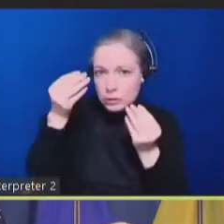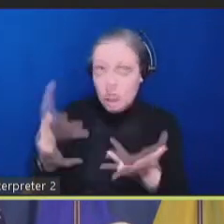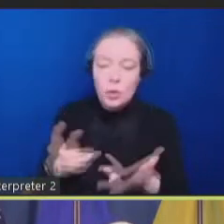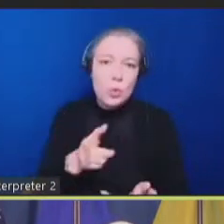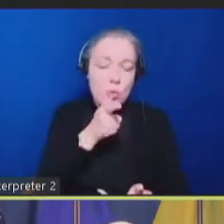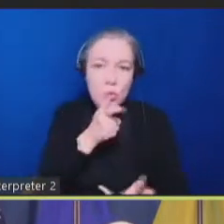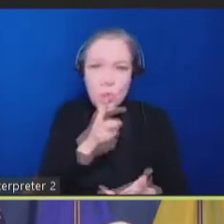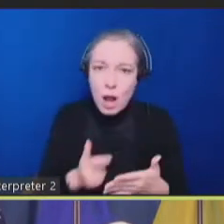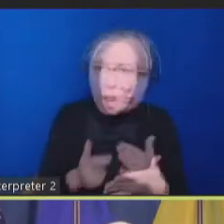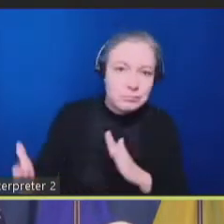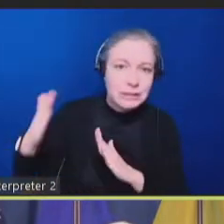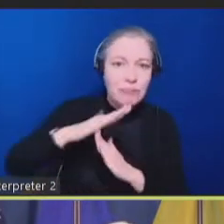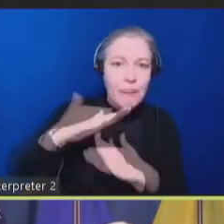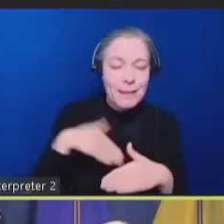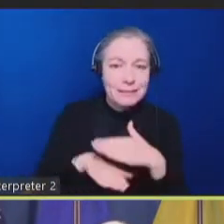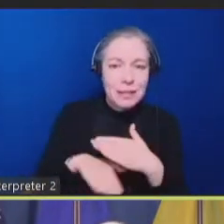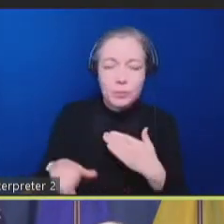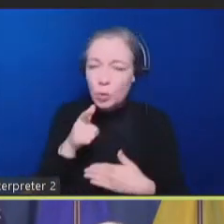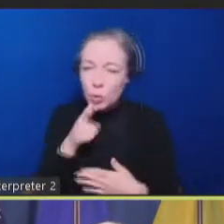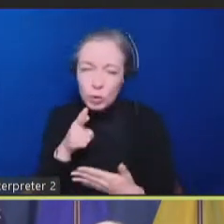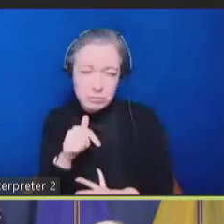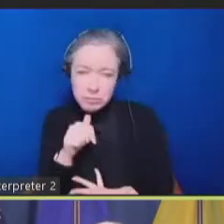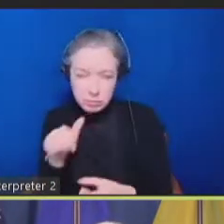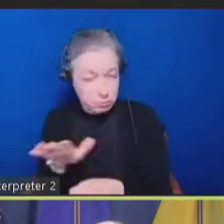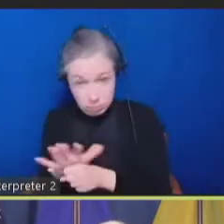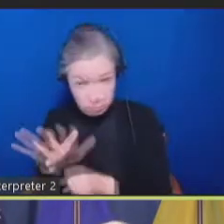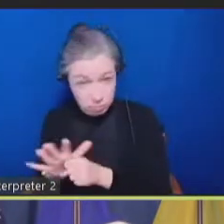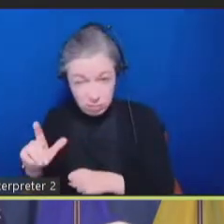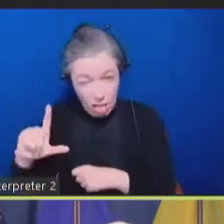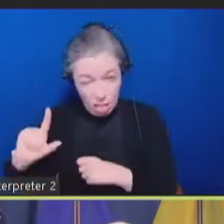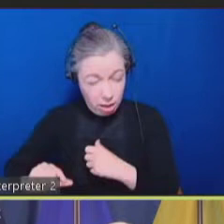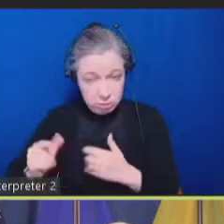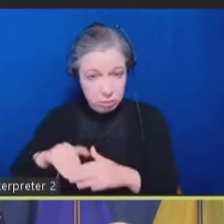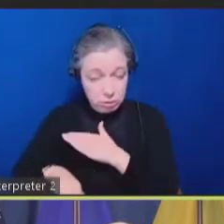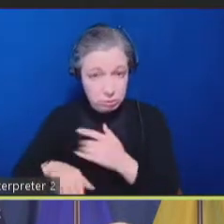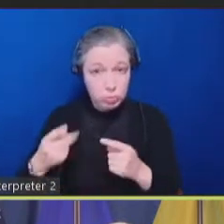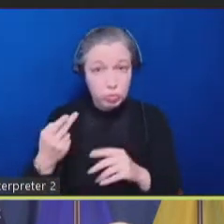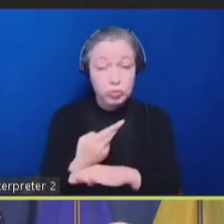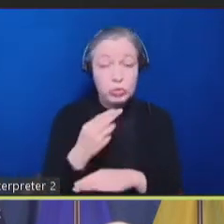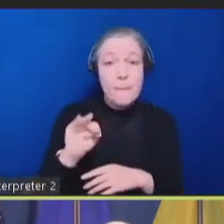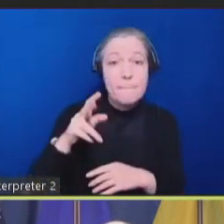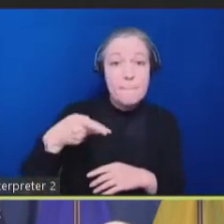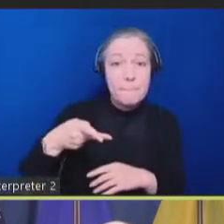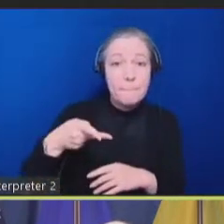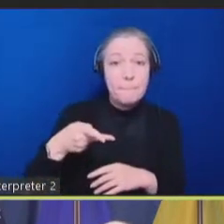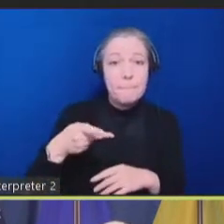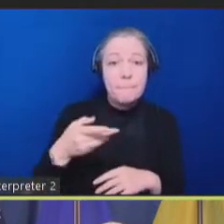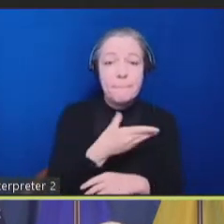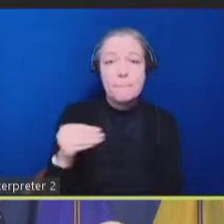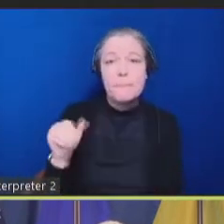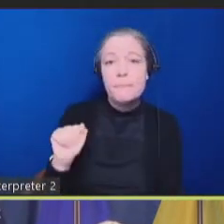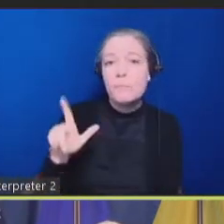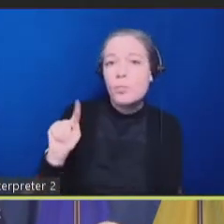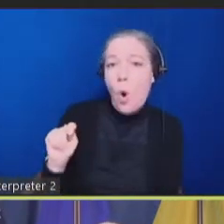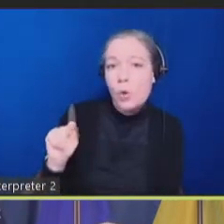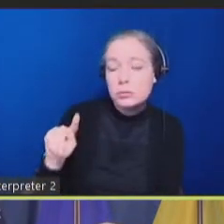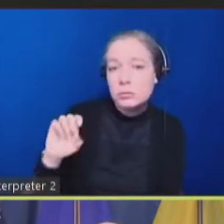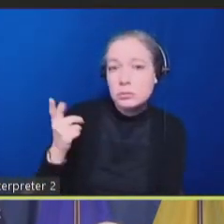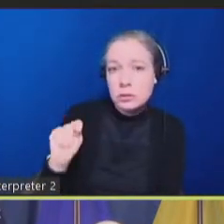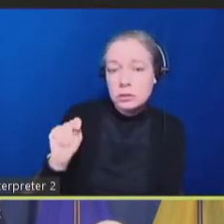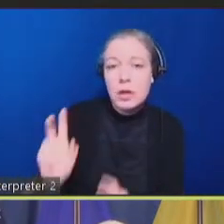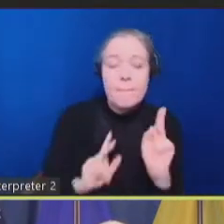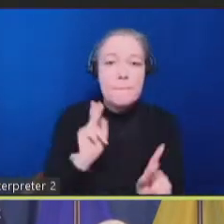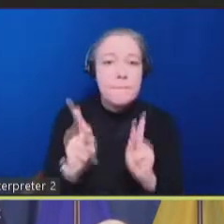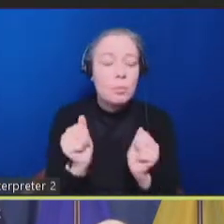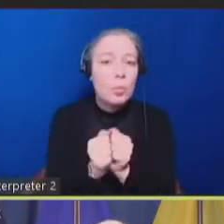across states using map formats and alternative text formats. So people screen readers could get this information.